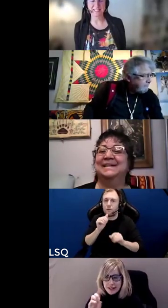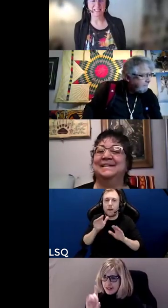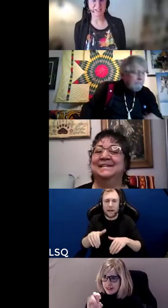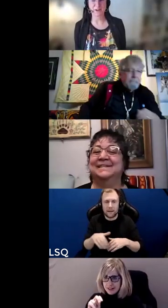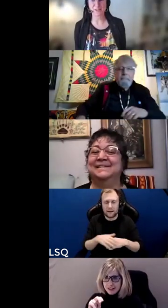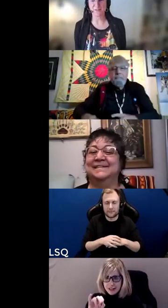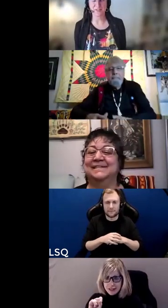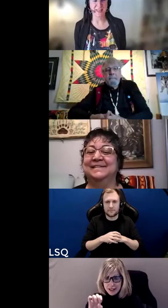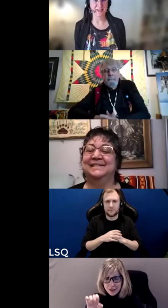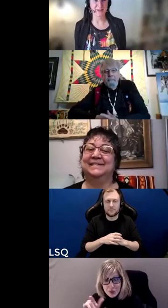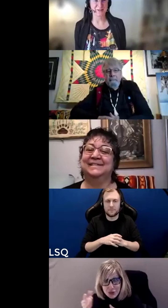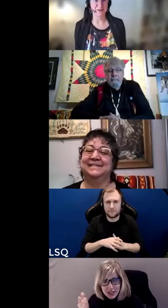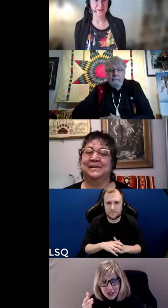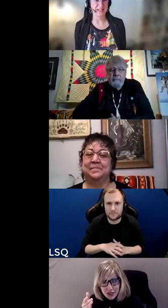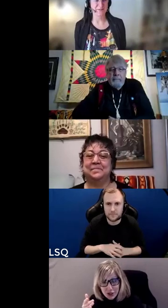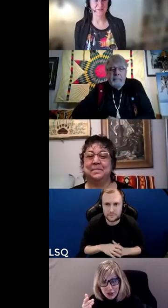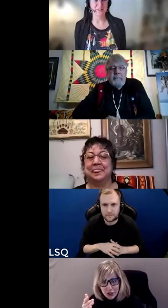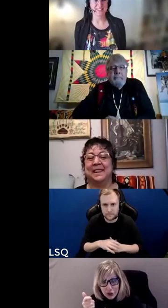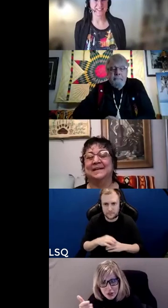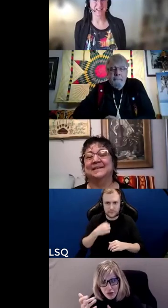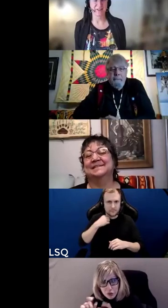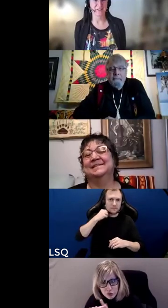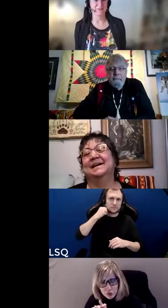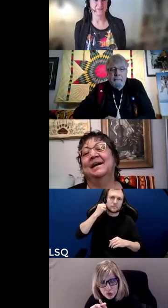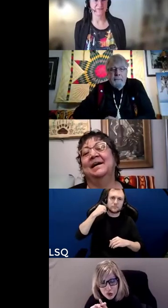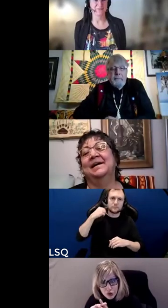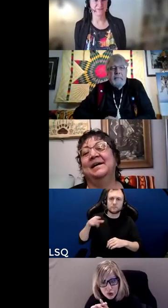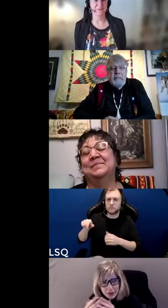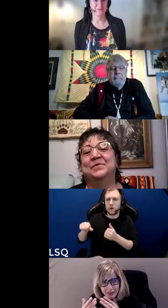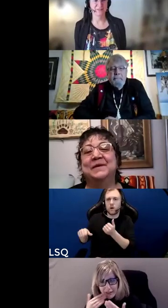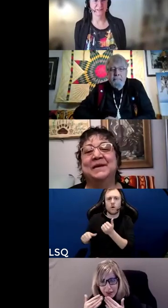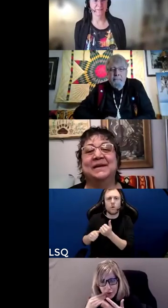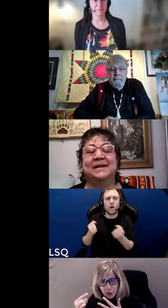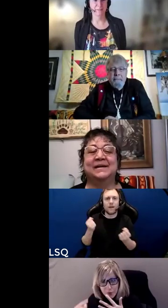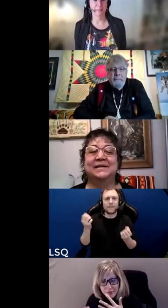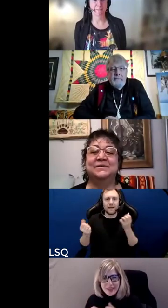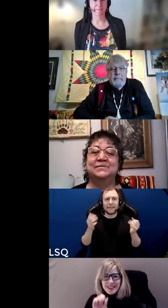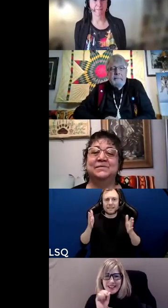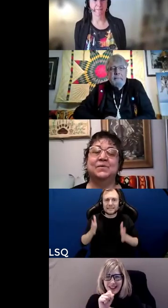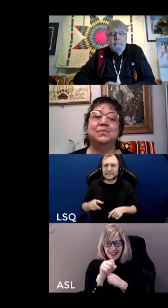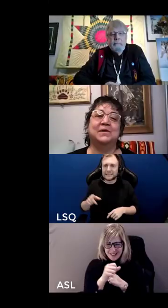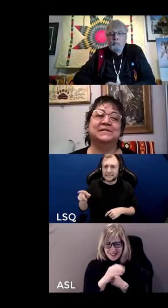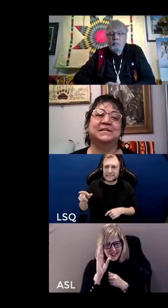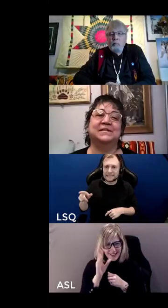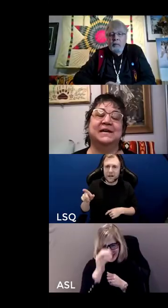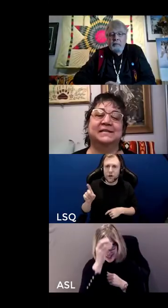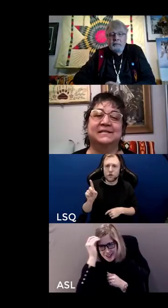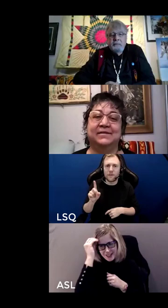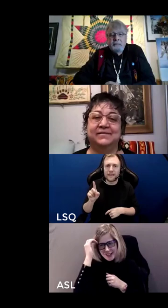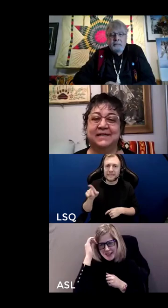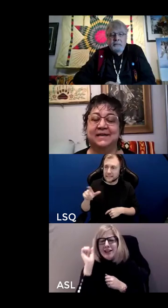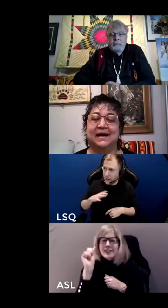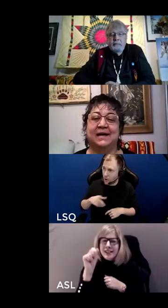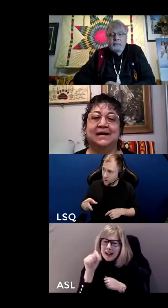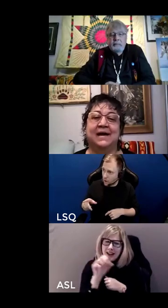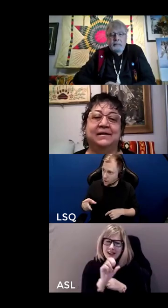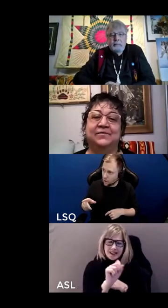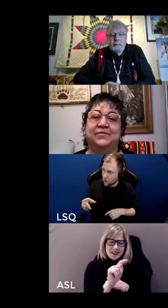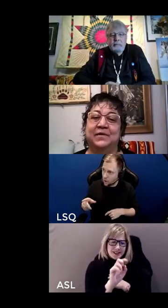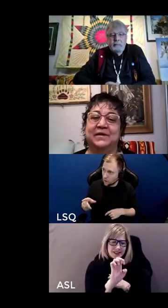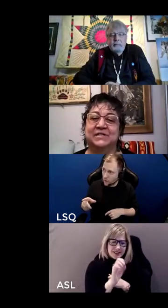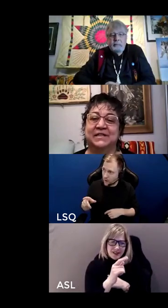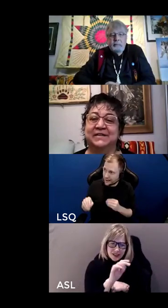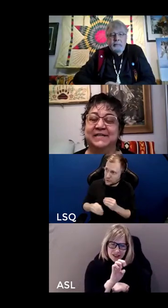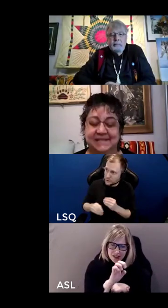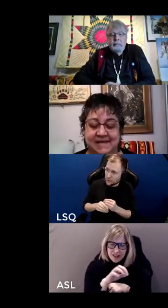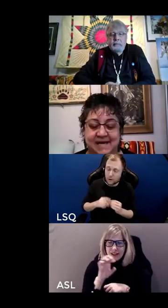if she would like to start us off and thank yous in our last few minutes together i am maria and i do so want to thank stephanie and ed